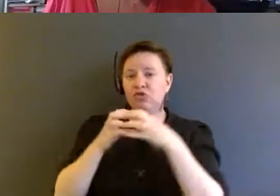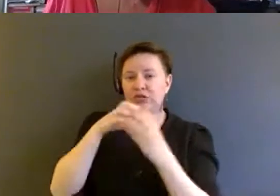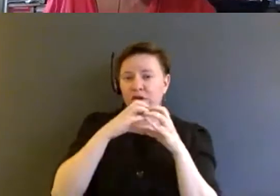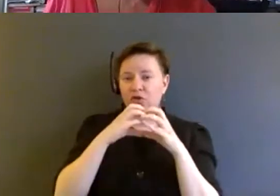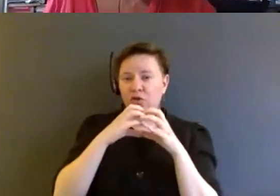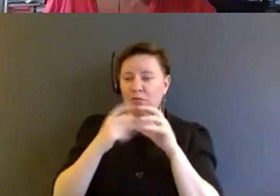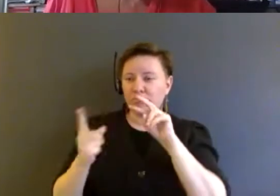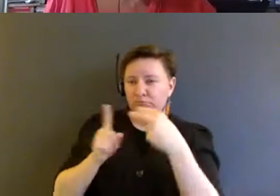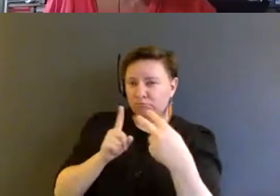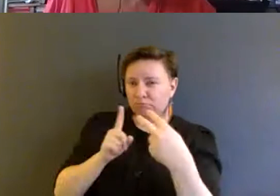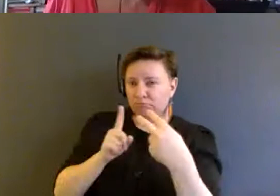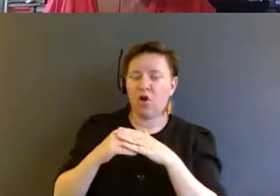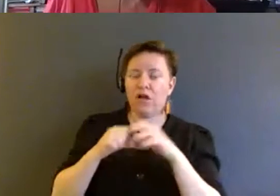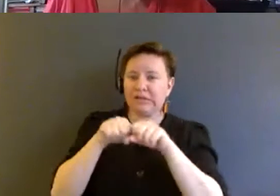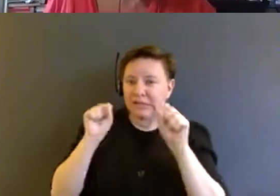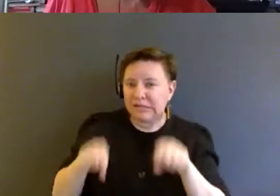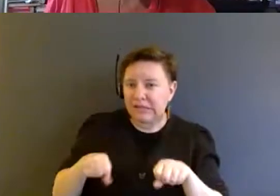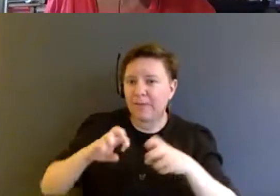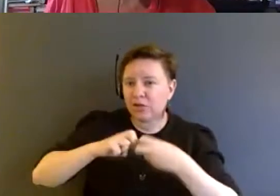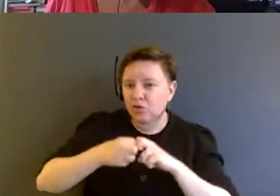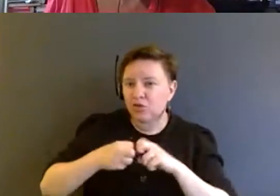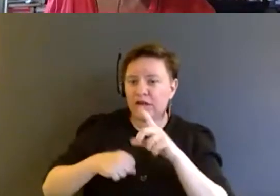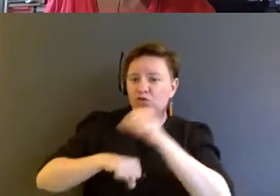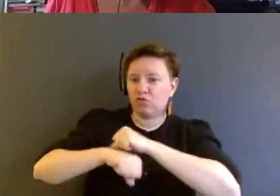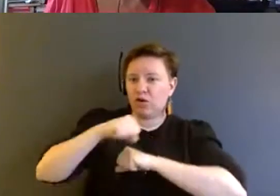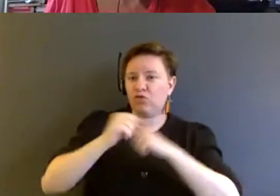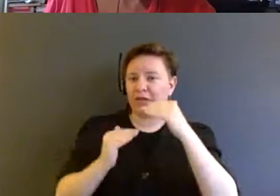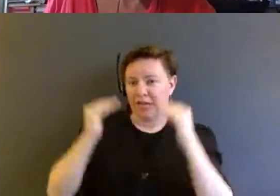systemic issues and structural inequities.